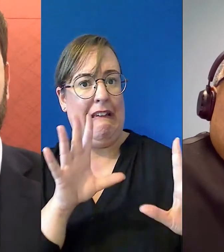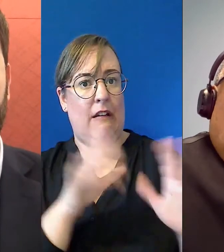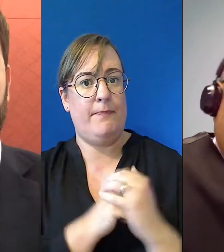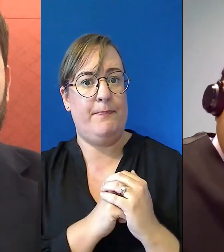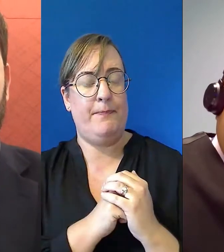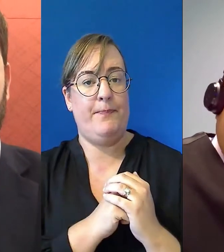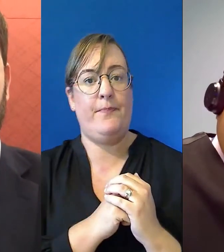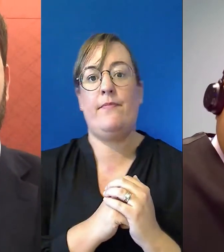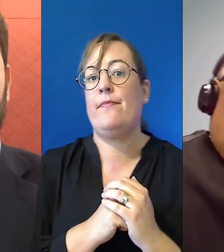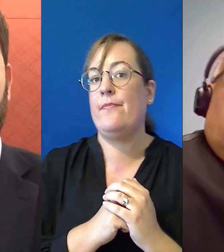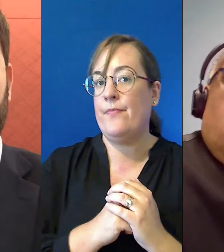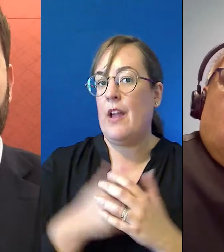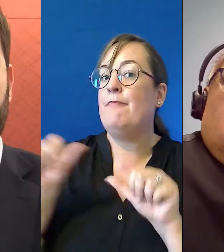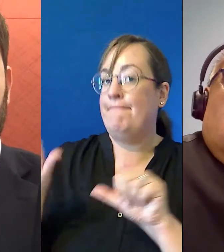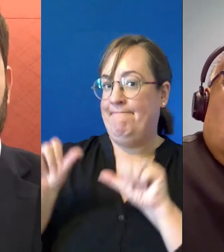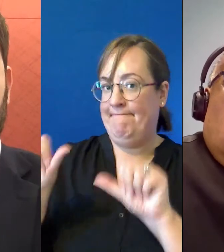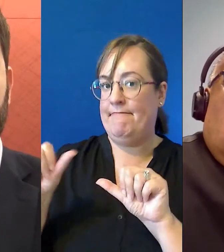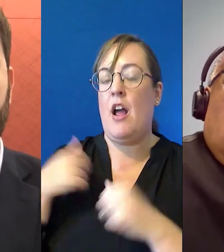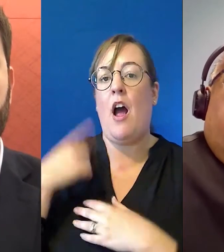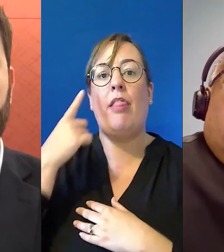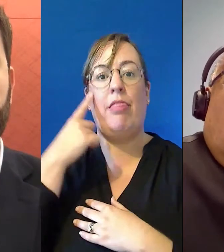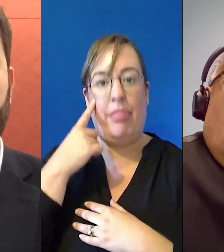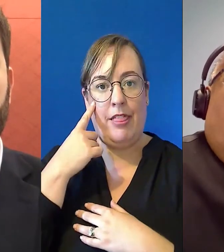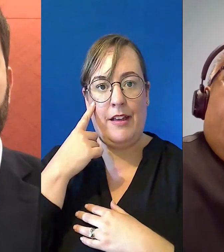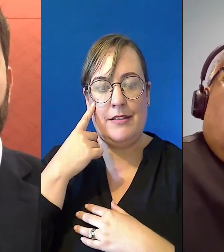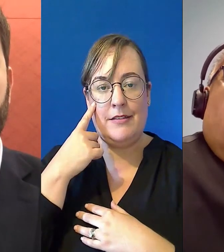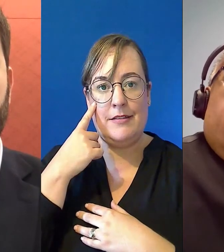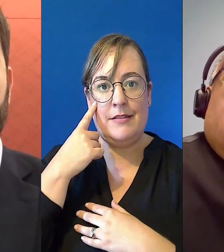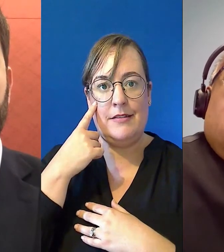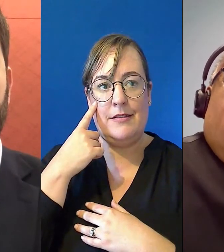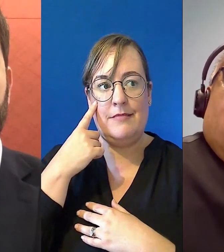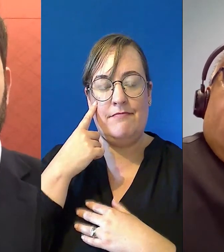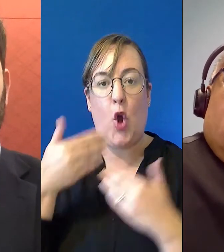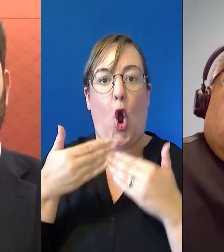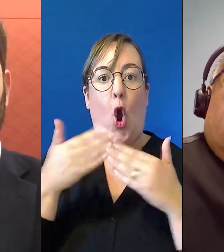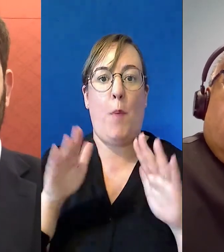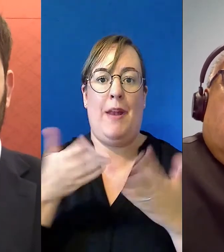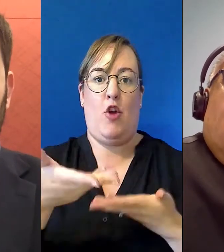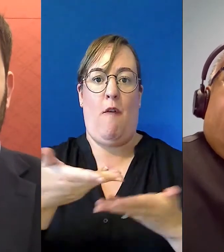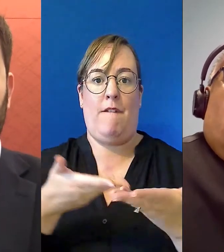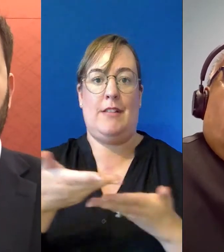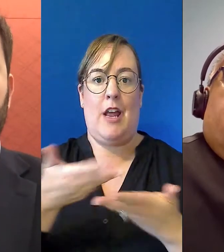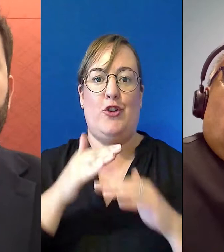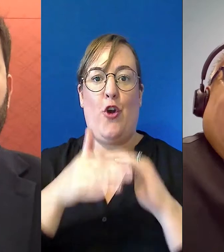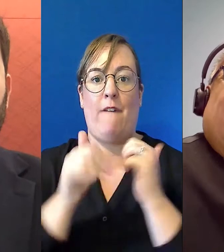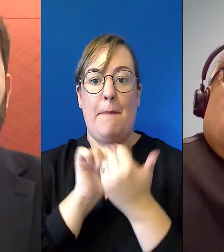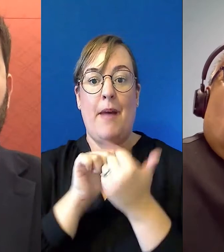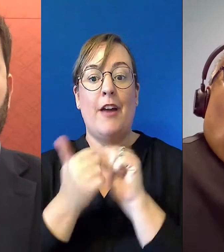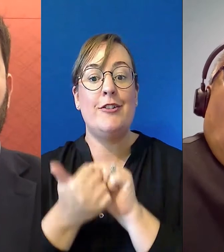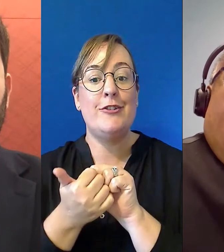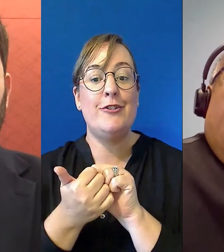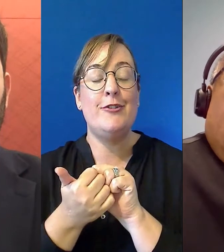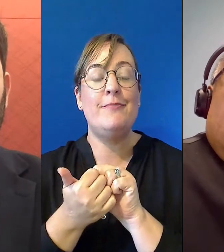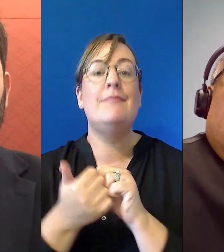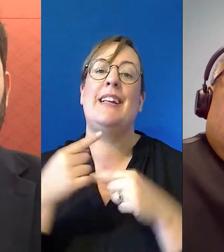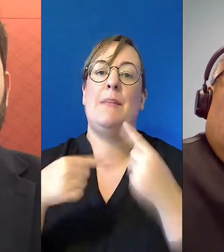Yeah, think so. drivers to even opening a conversation about partnership have to do with the reasons or